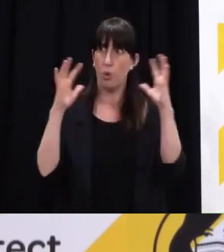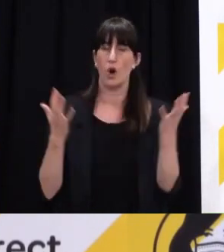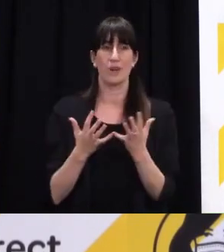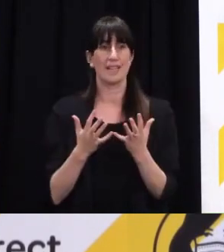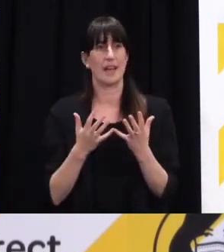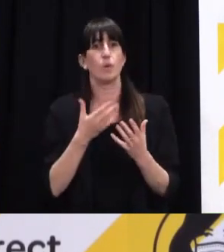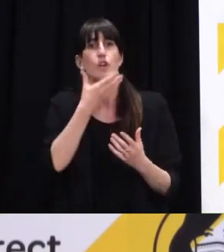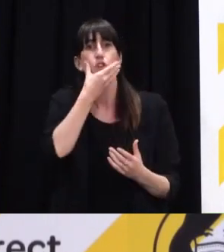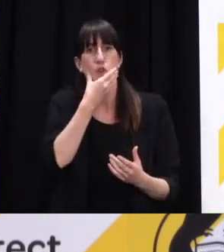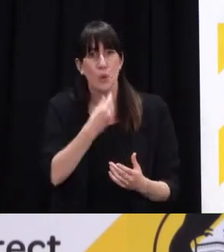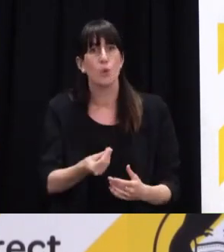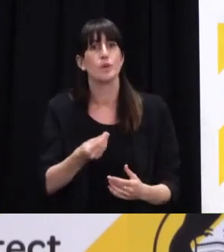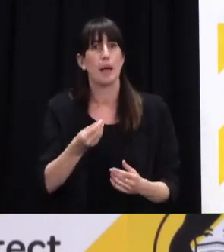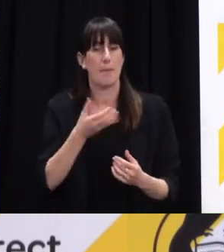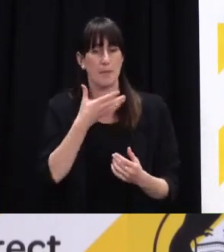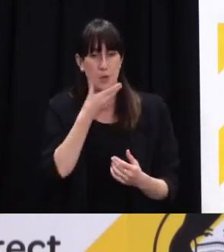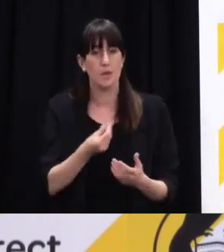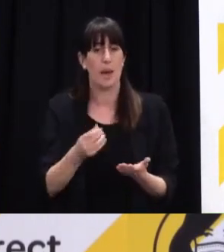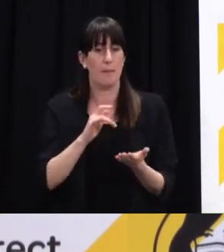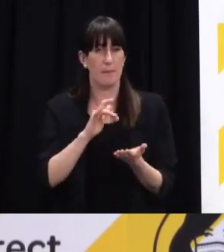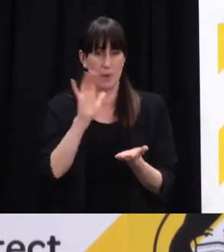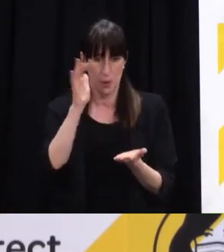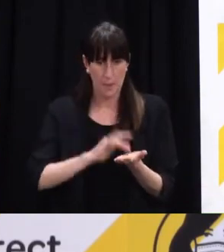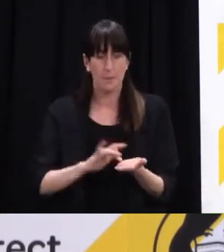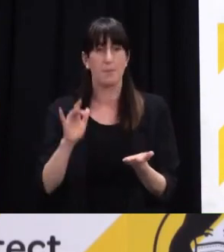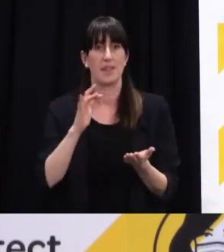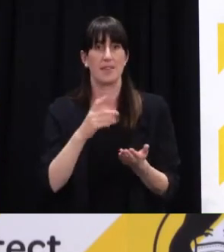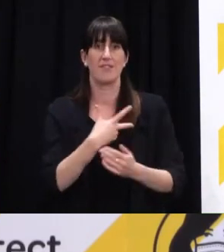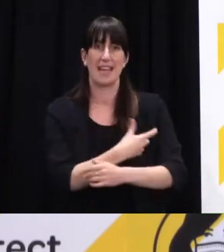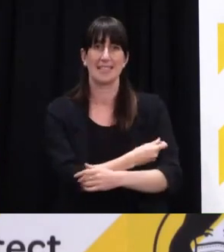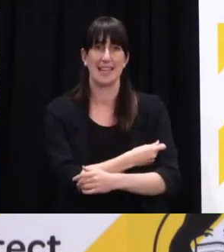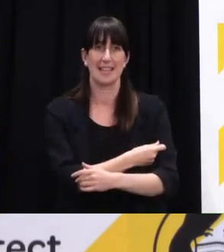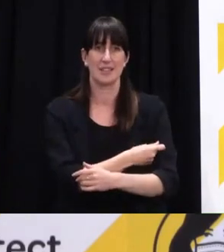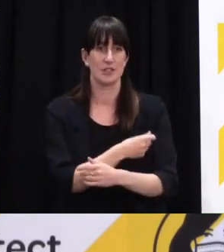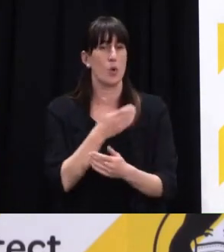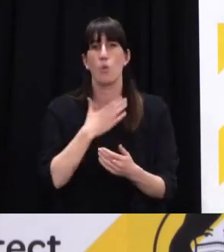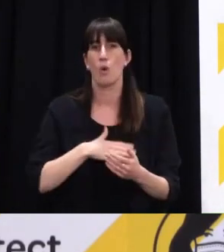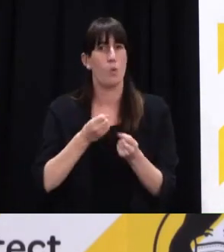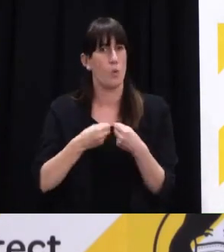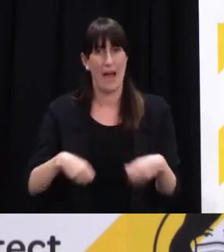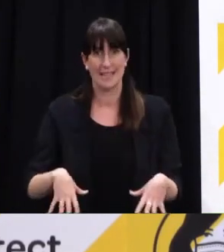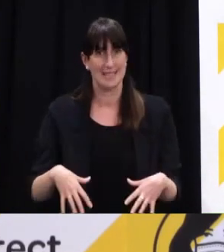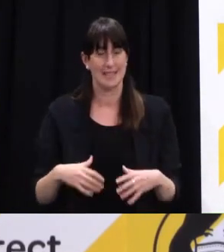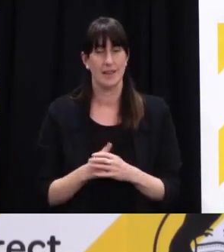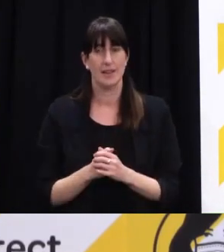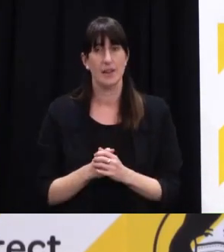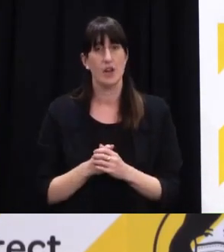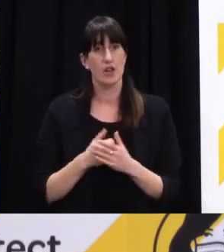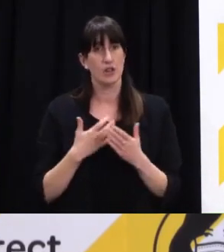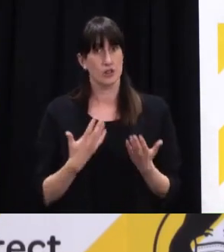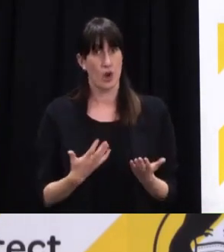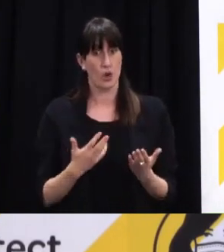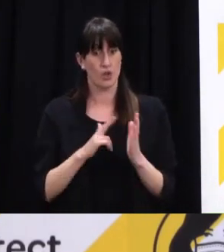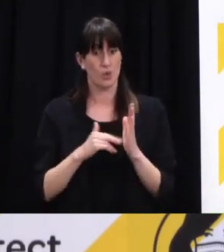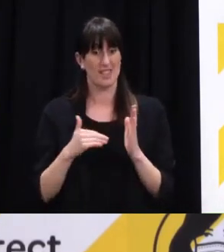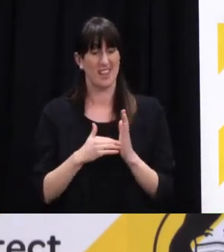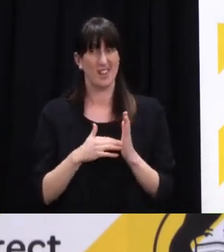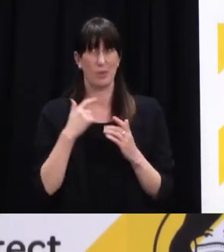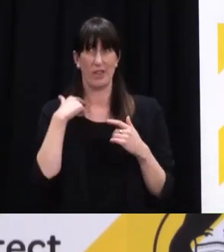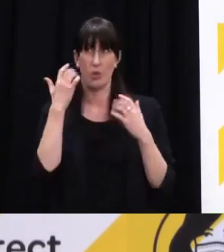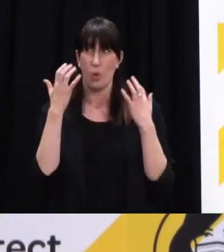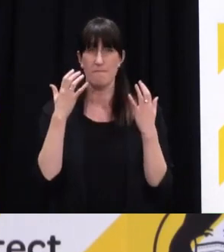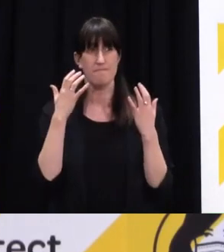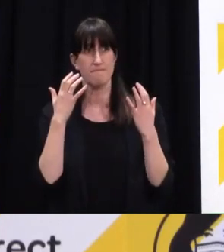towards, the utilisation of those doses. And so, part of our thinking was not just where we might be able to